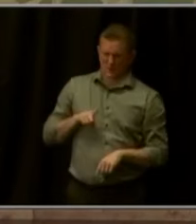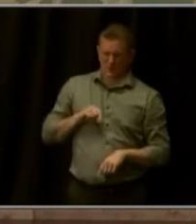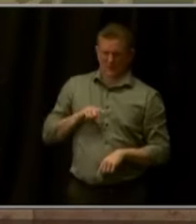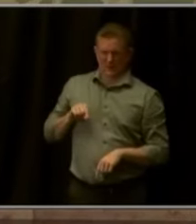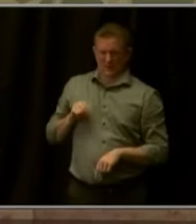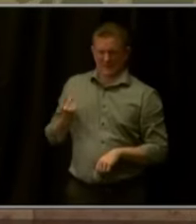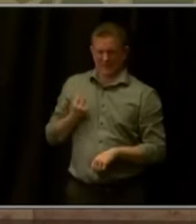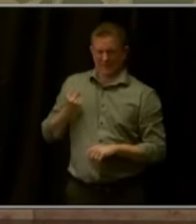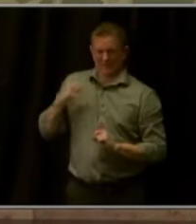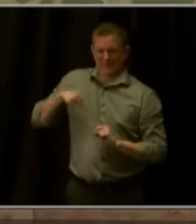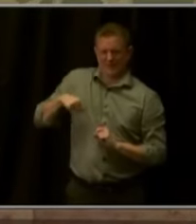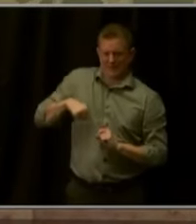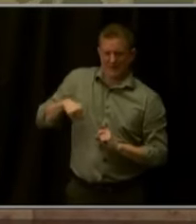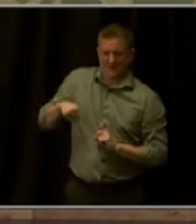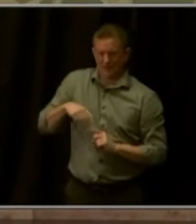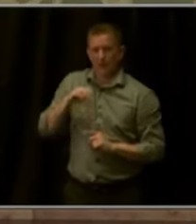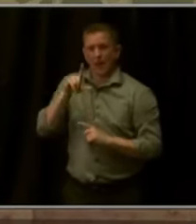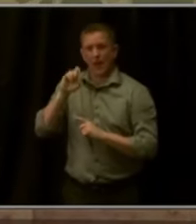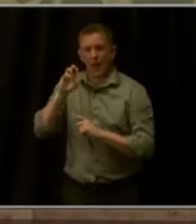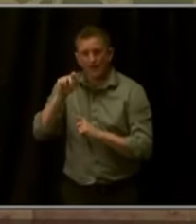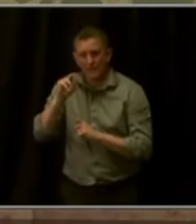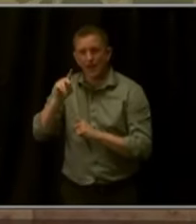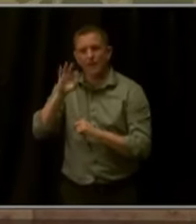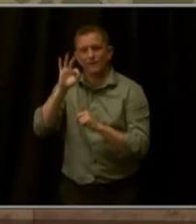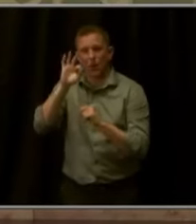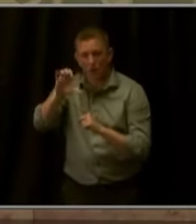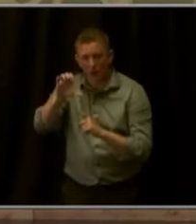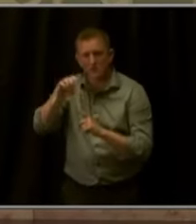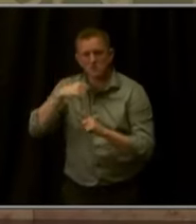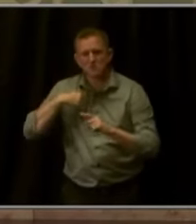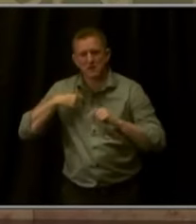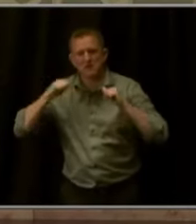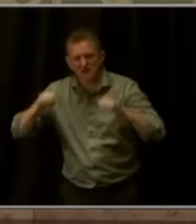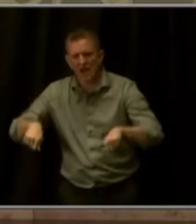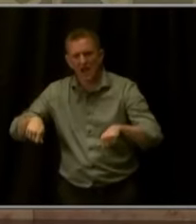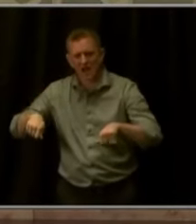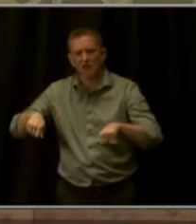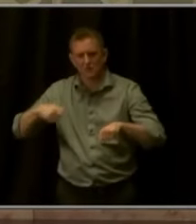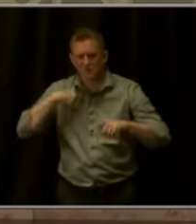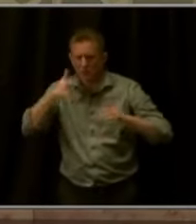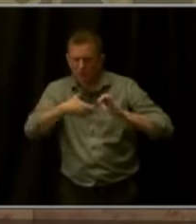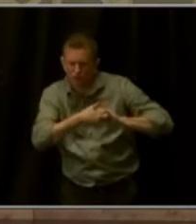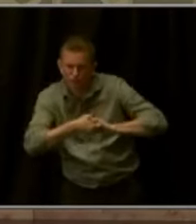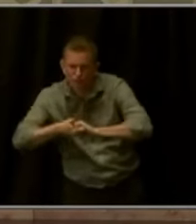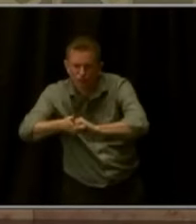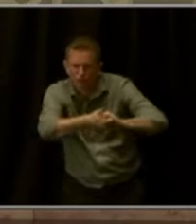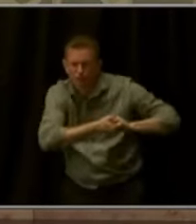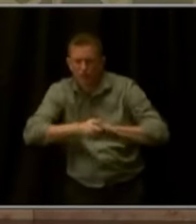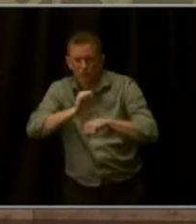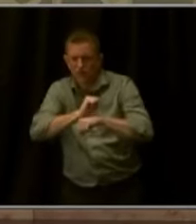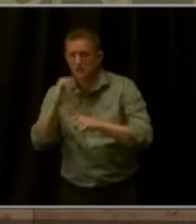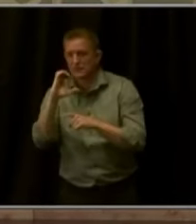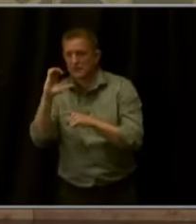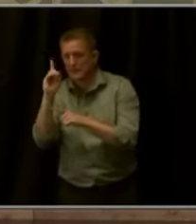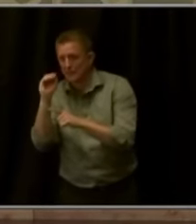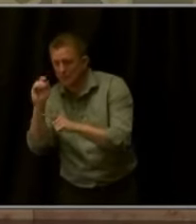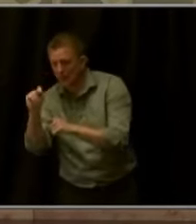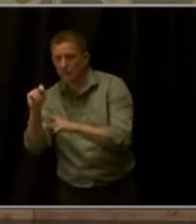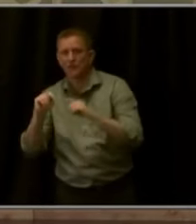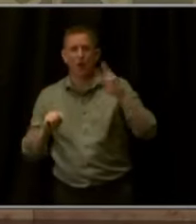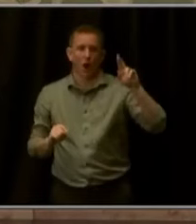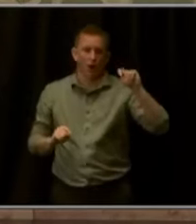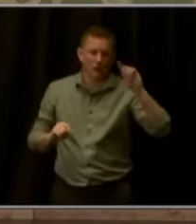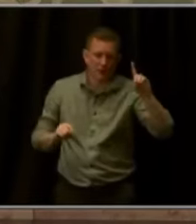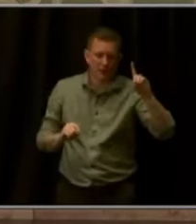this isn't pie in the sky. We can do this through a joint effort between CDOT, RTD, the Front Range Rail District, and we can start that work now.